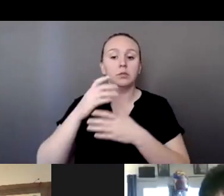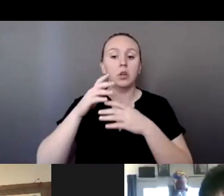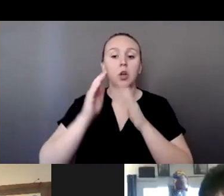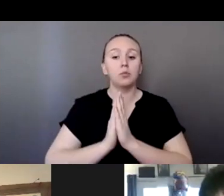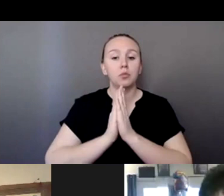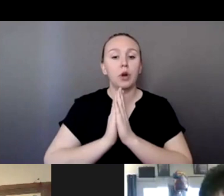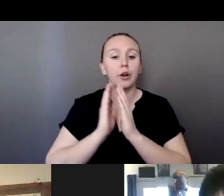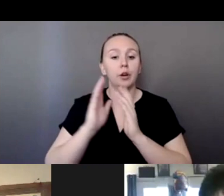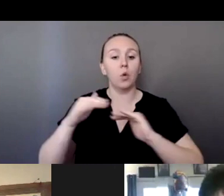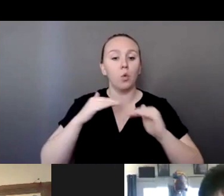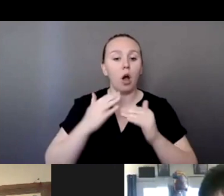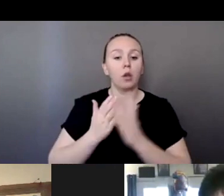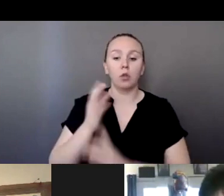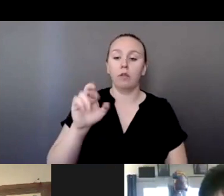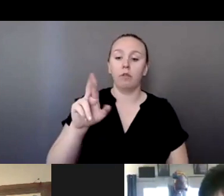Seattle, Washington.